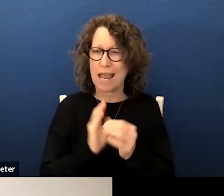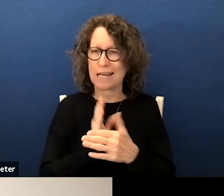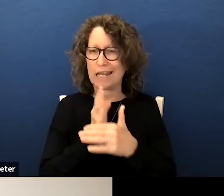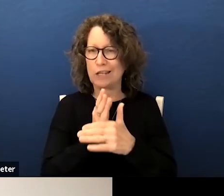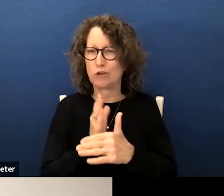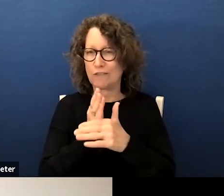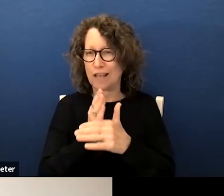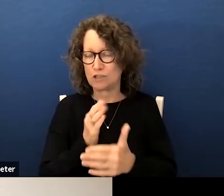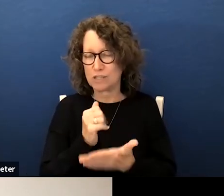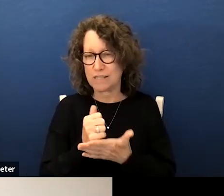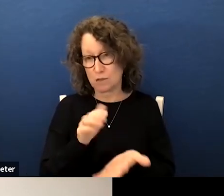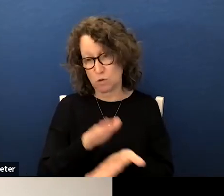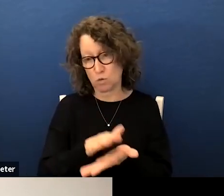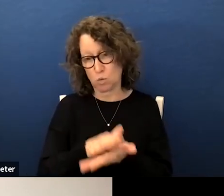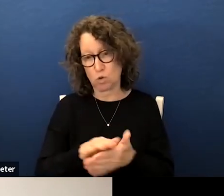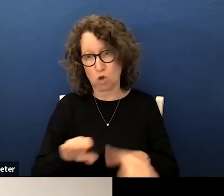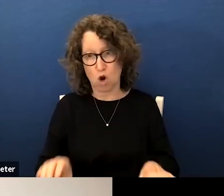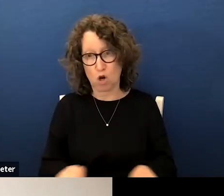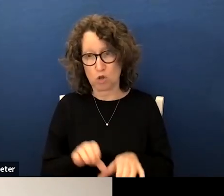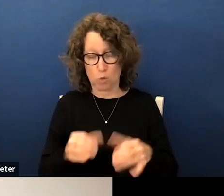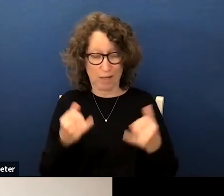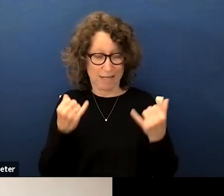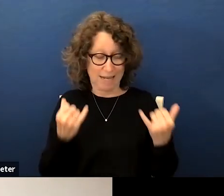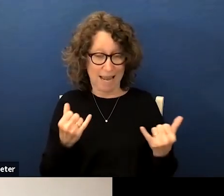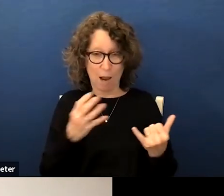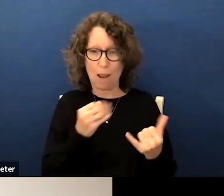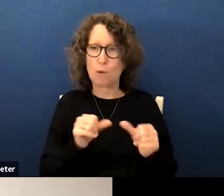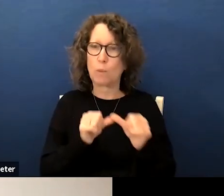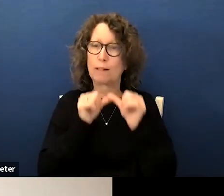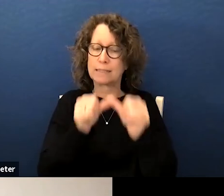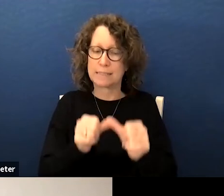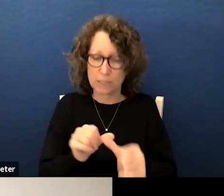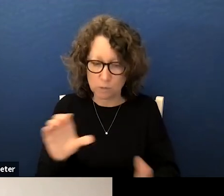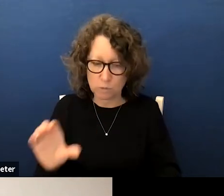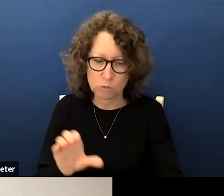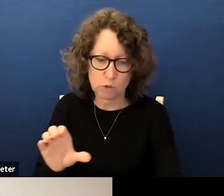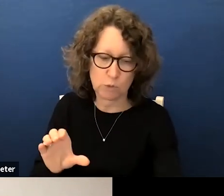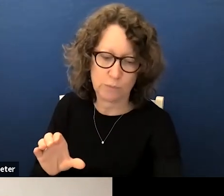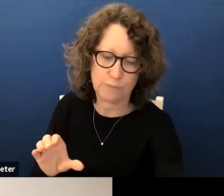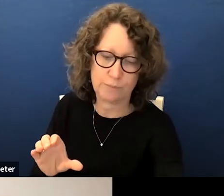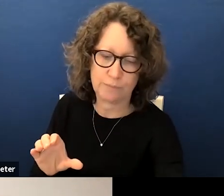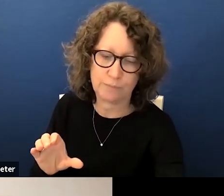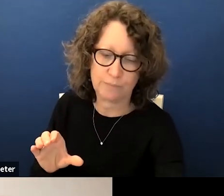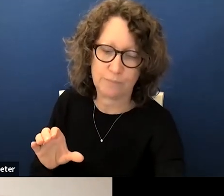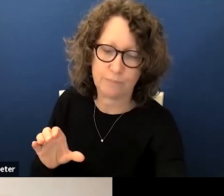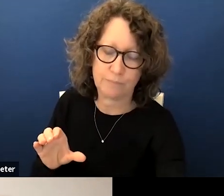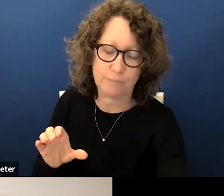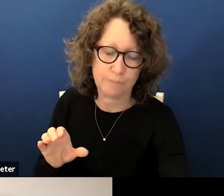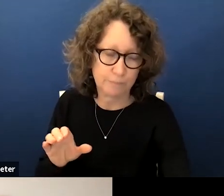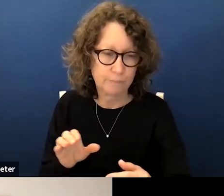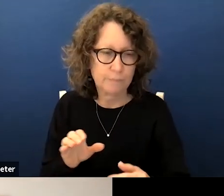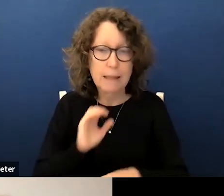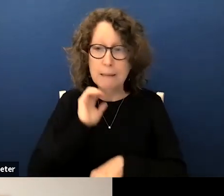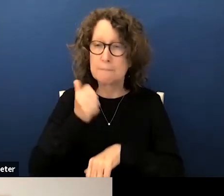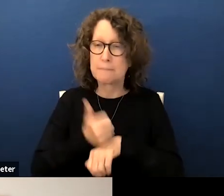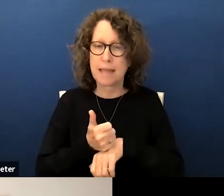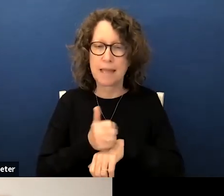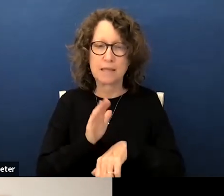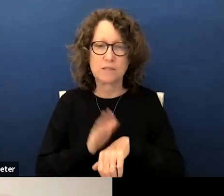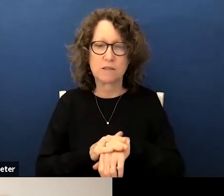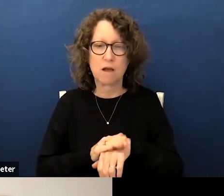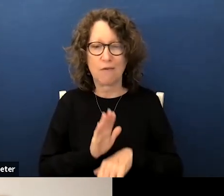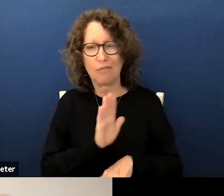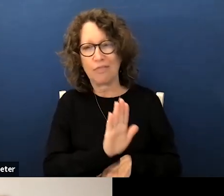that schools are doing now and will continue to do based on the